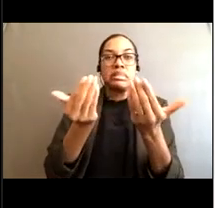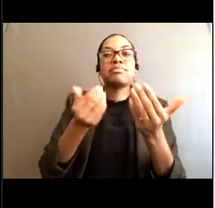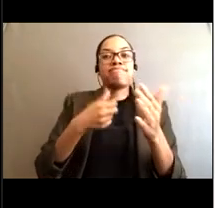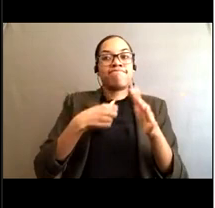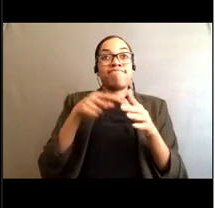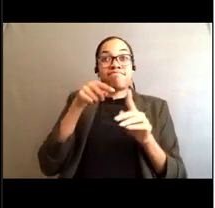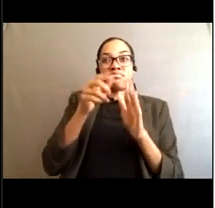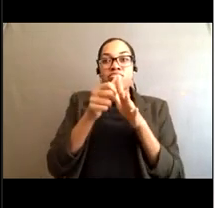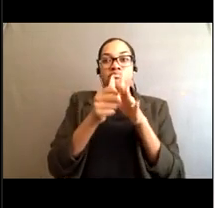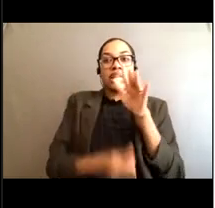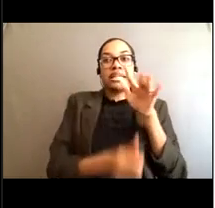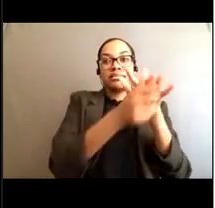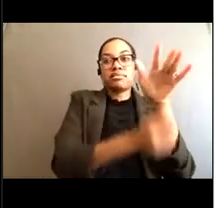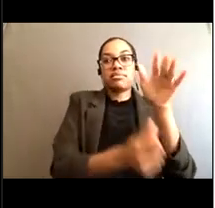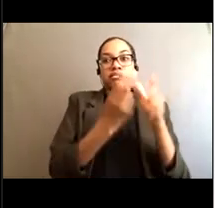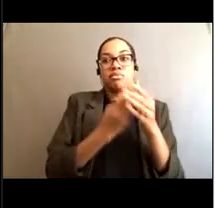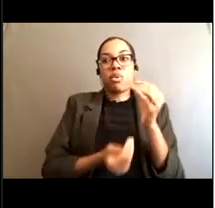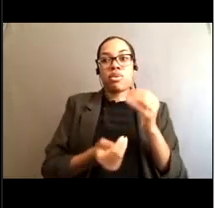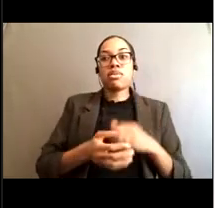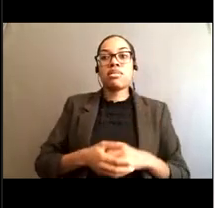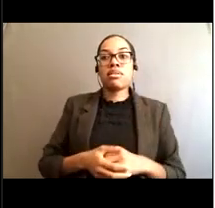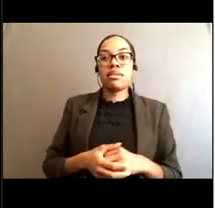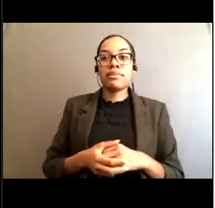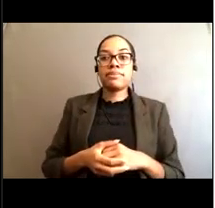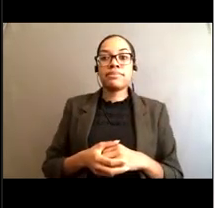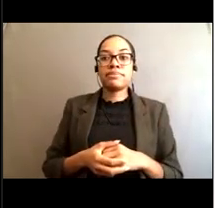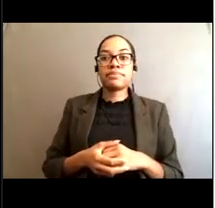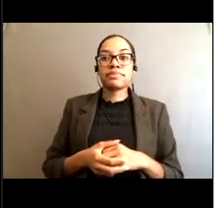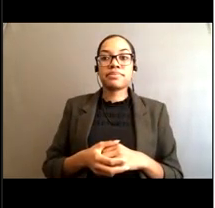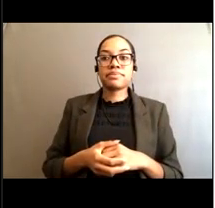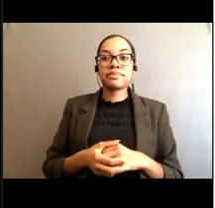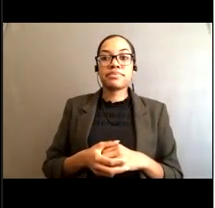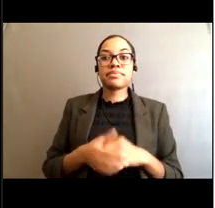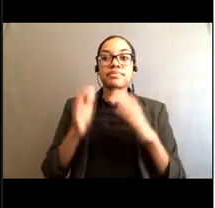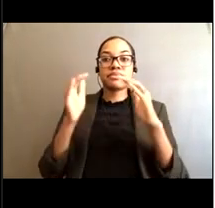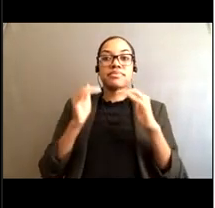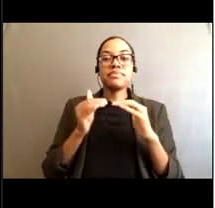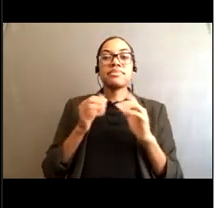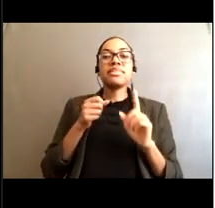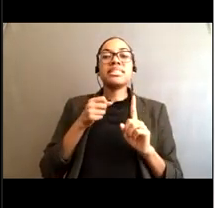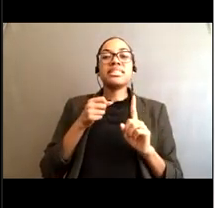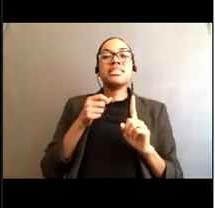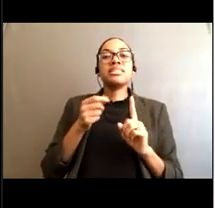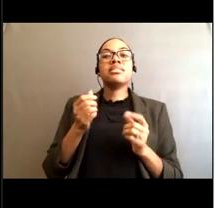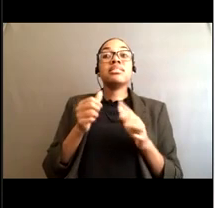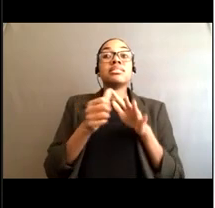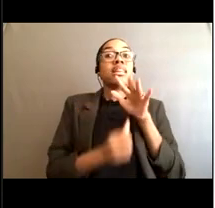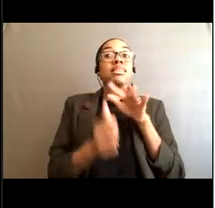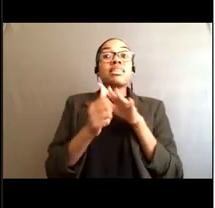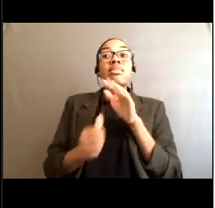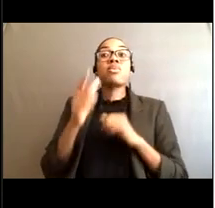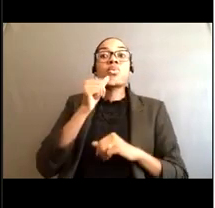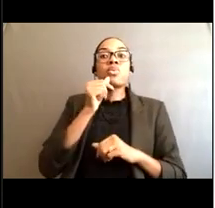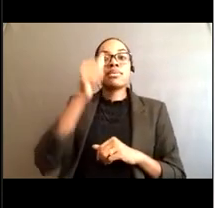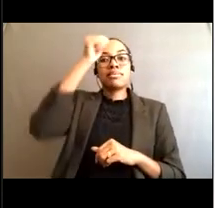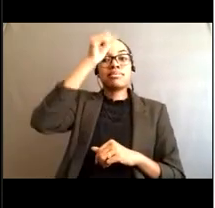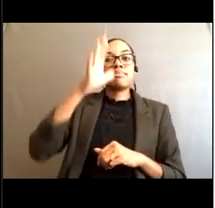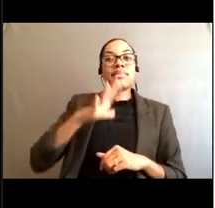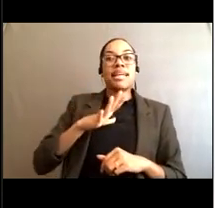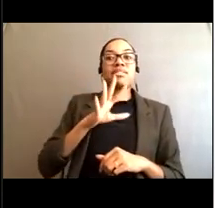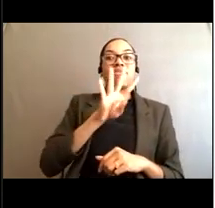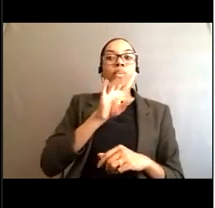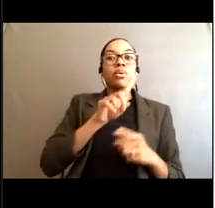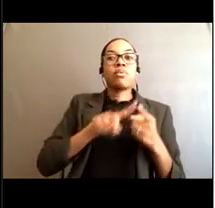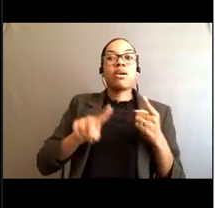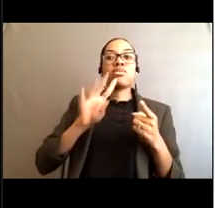between the ages of 41 and 50, and females from 31 to 40. And male